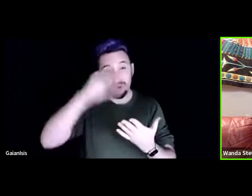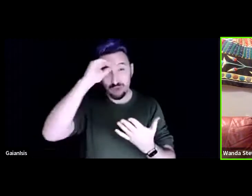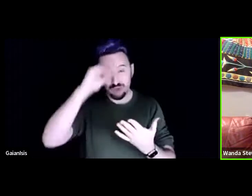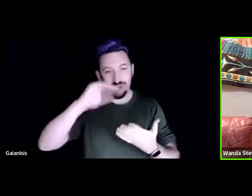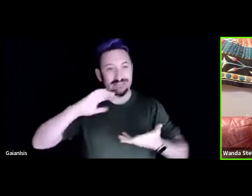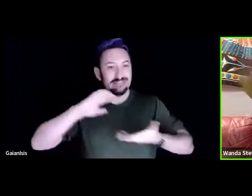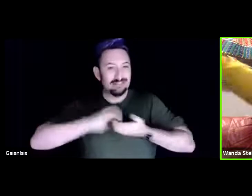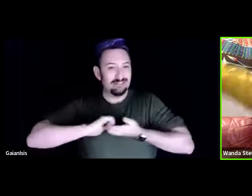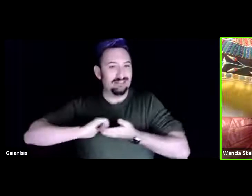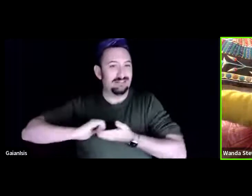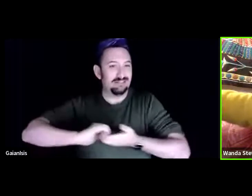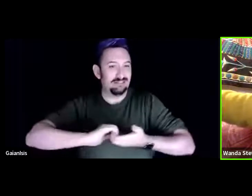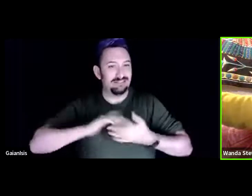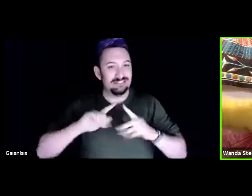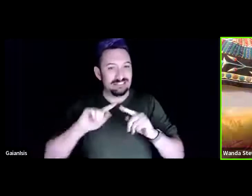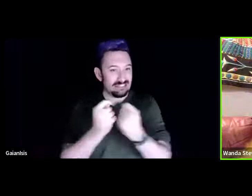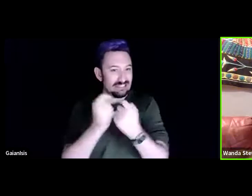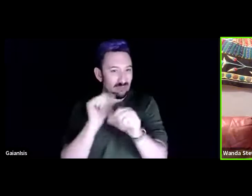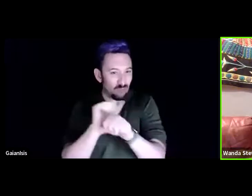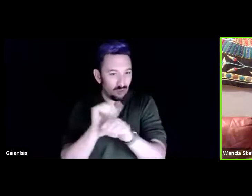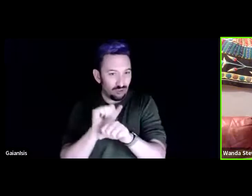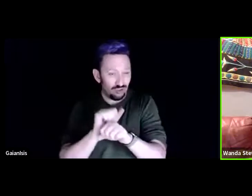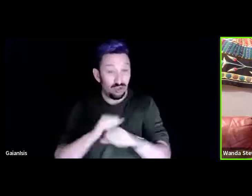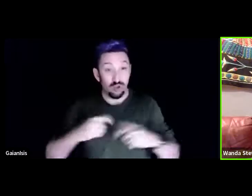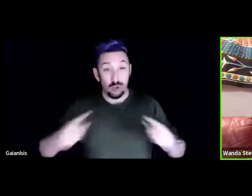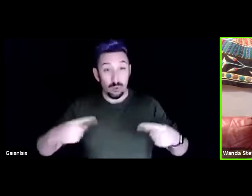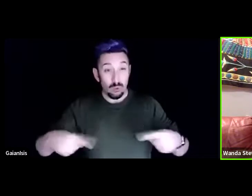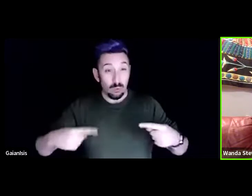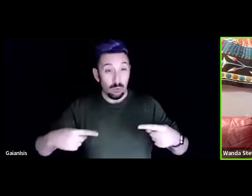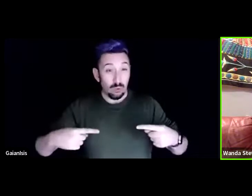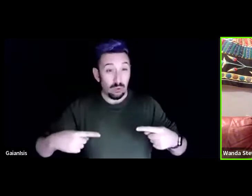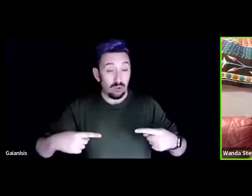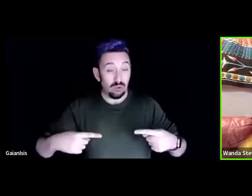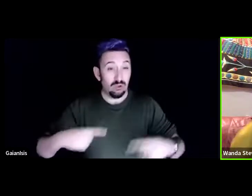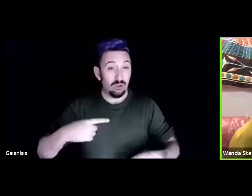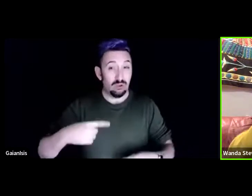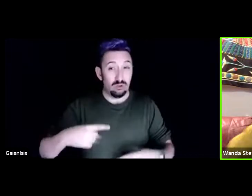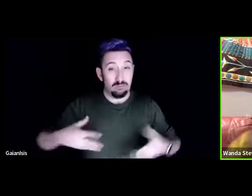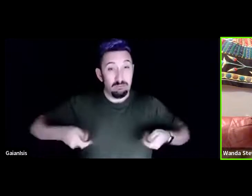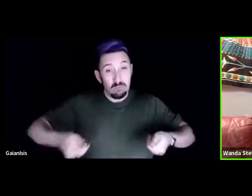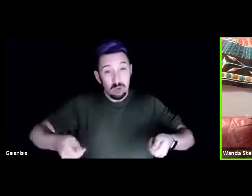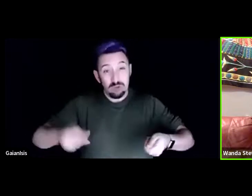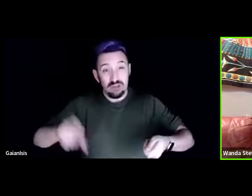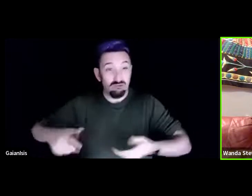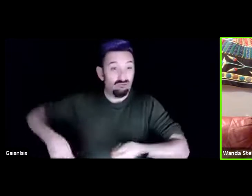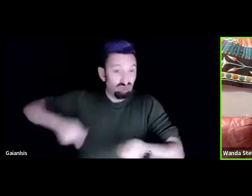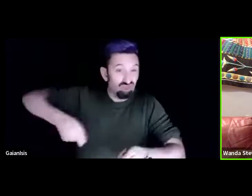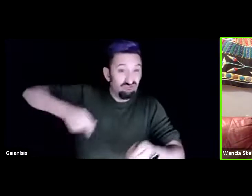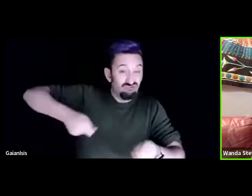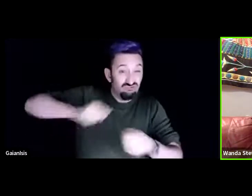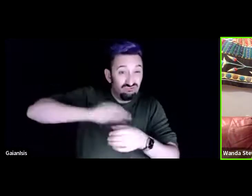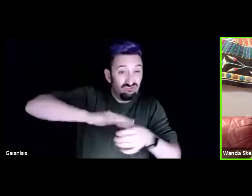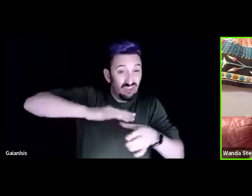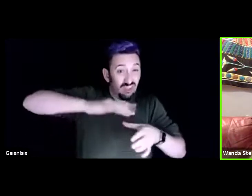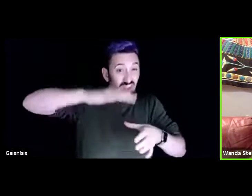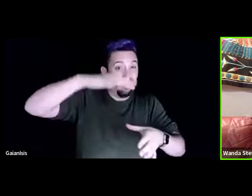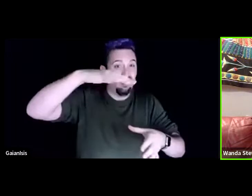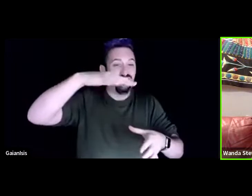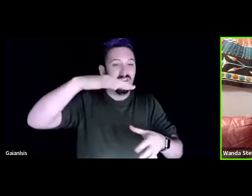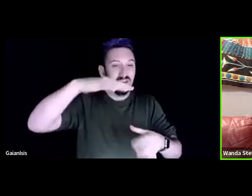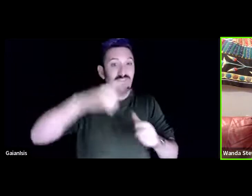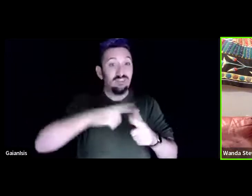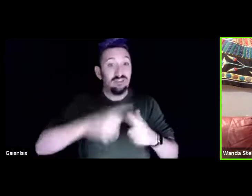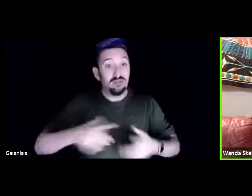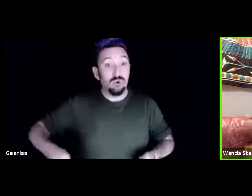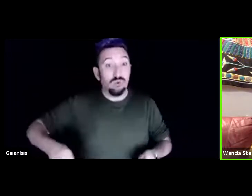get the wheelbarrows full you got to move it across the grass you got to get it to the cardboard the people who are